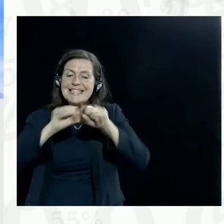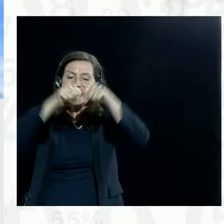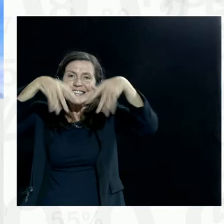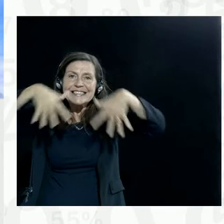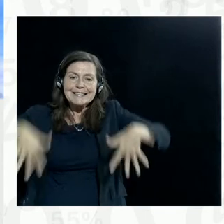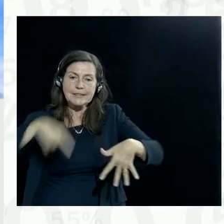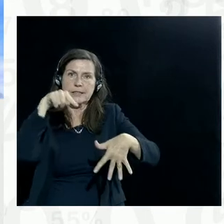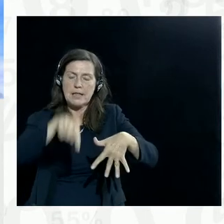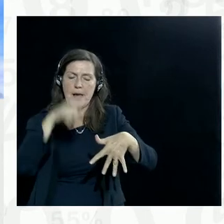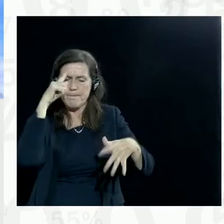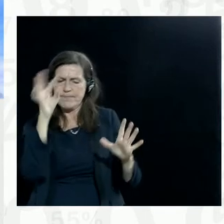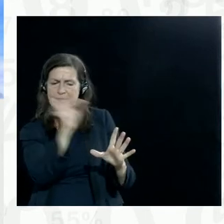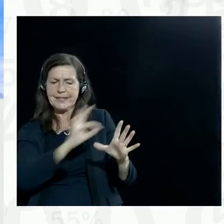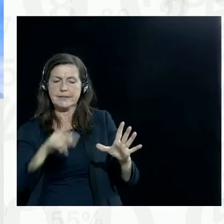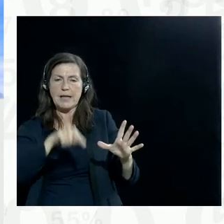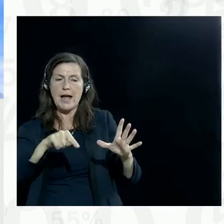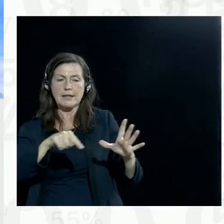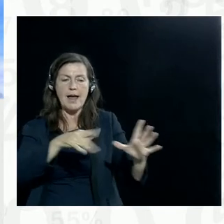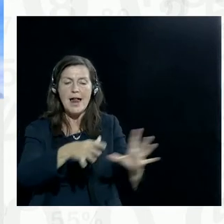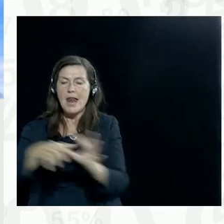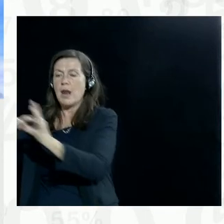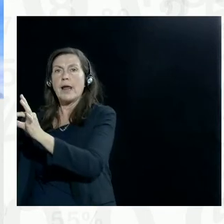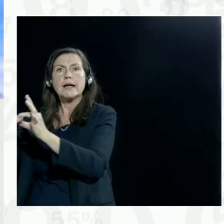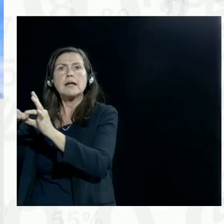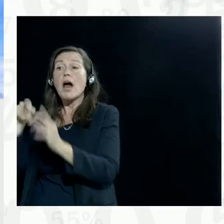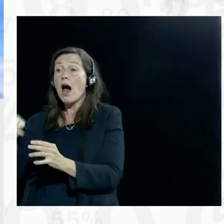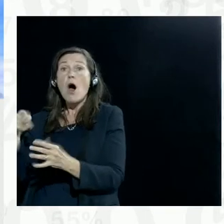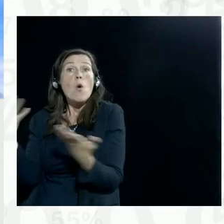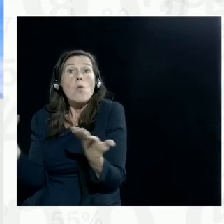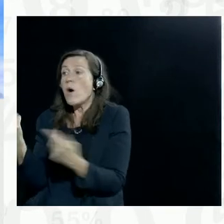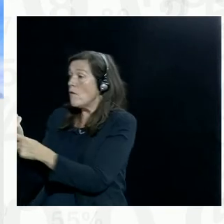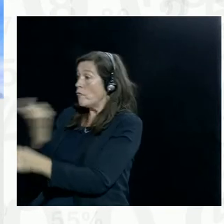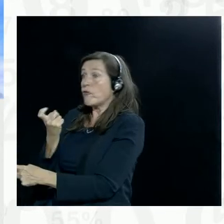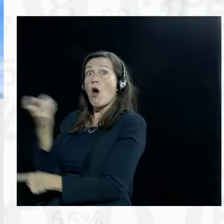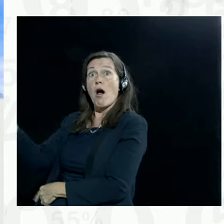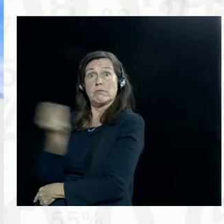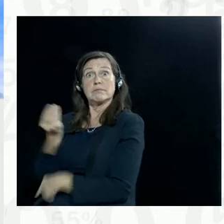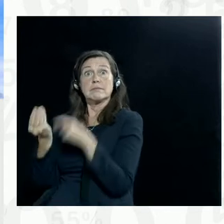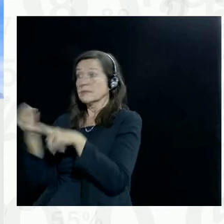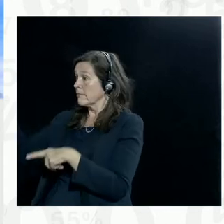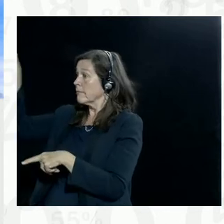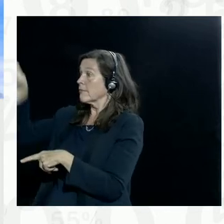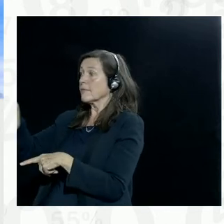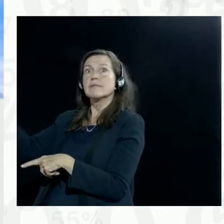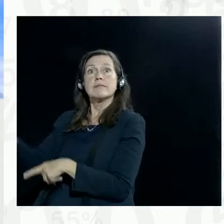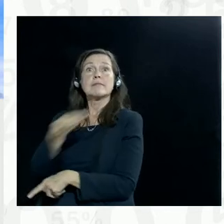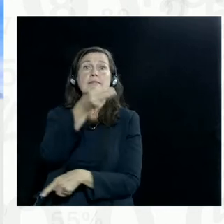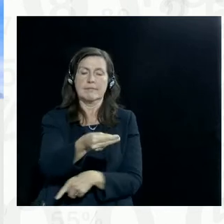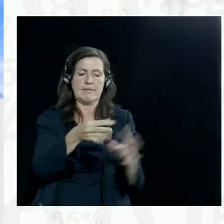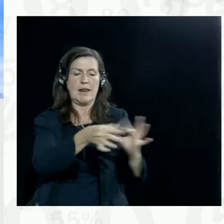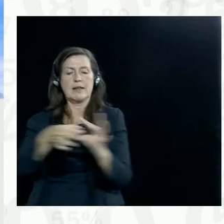need to link the data to their provenance, that is where they come from, and also to their custodianship.